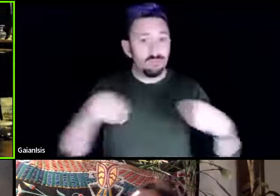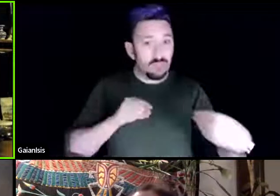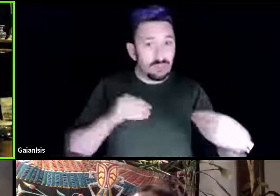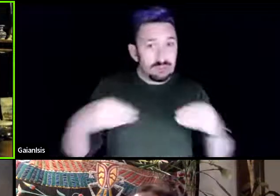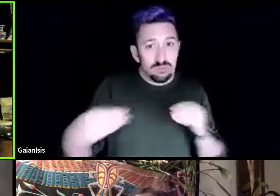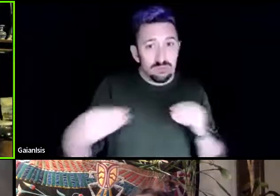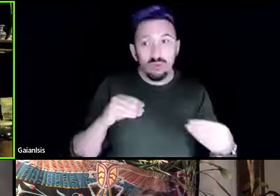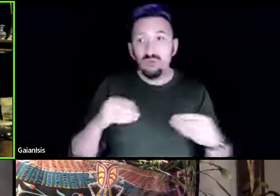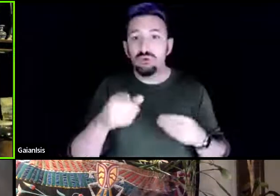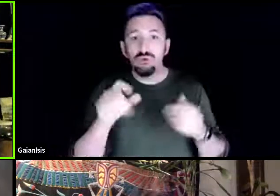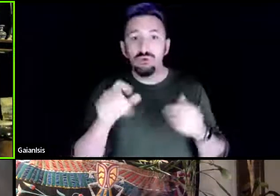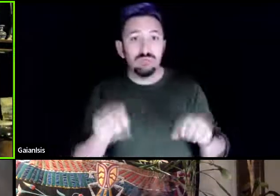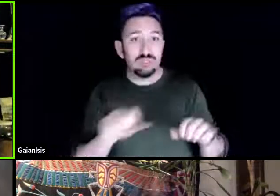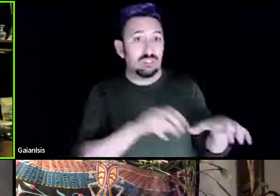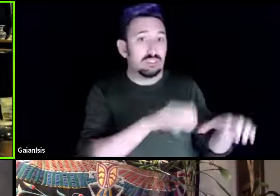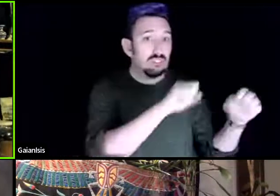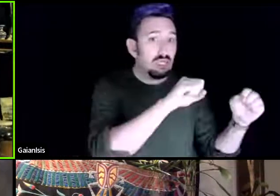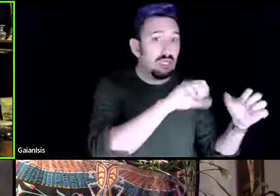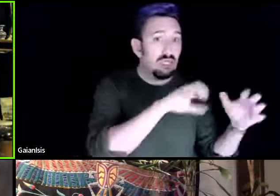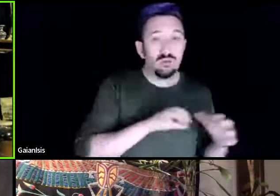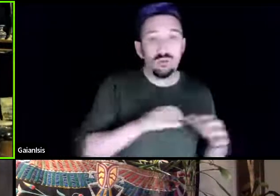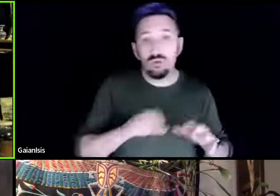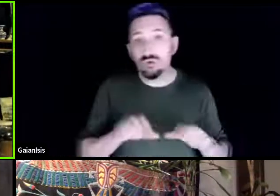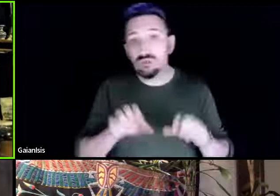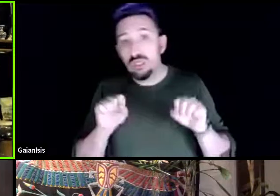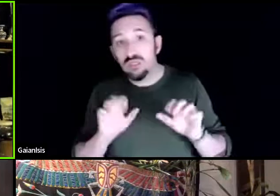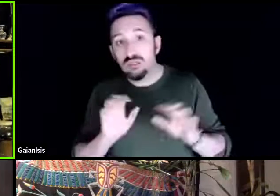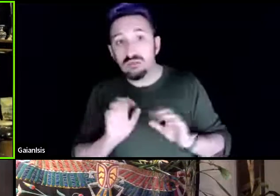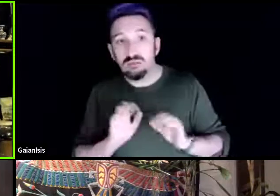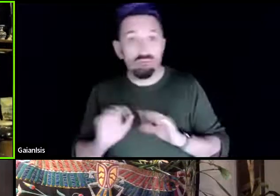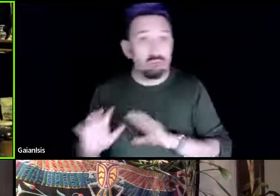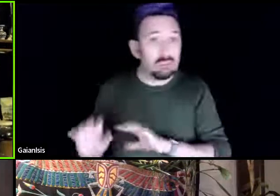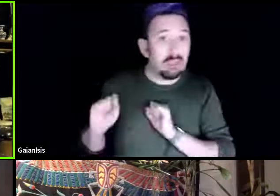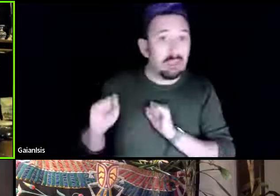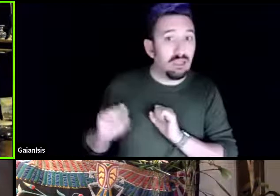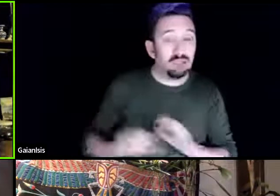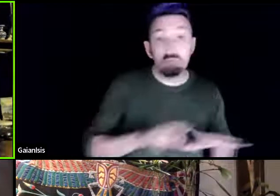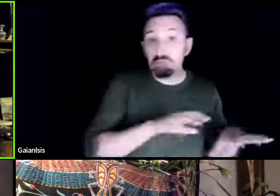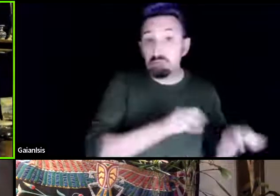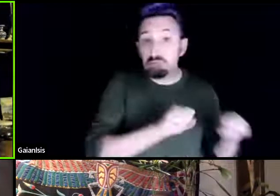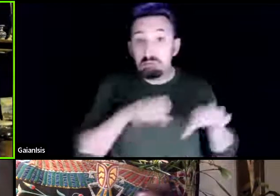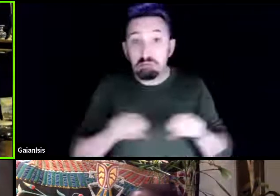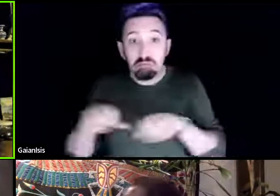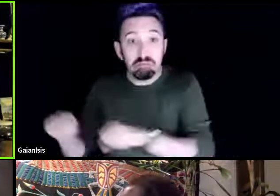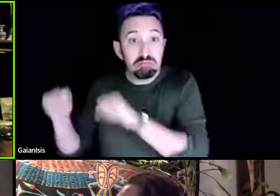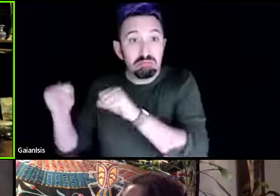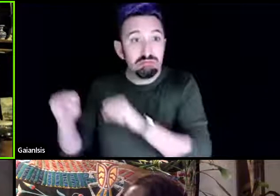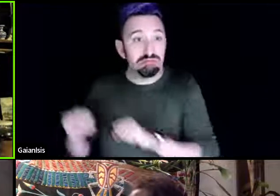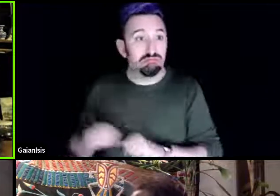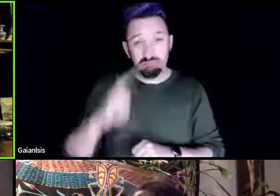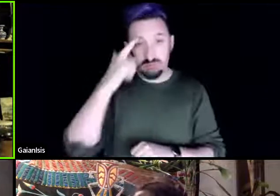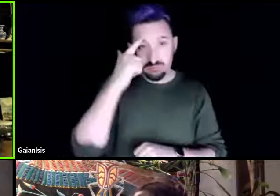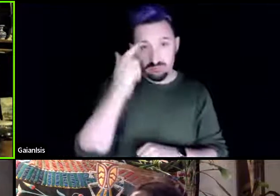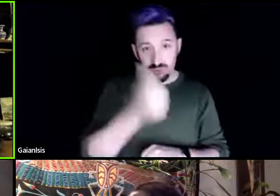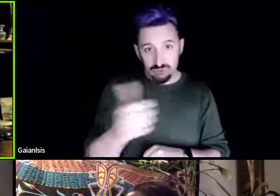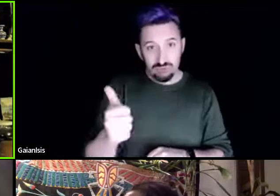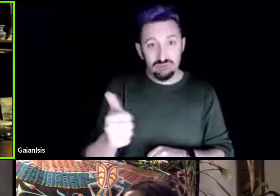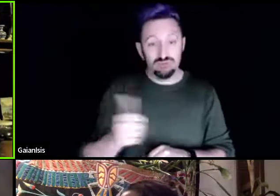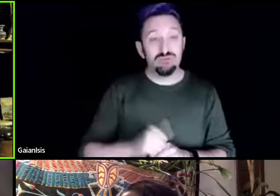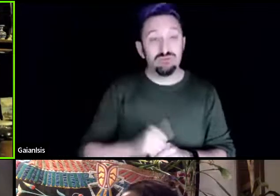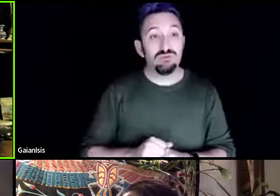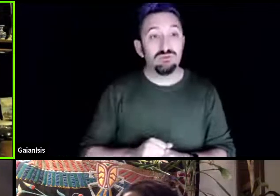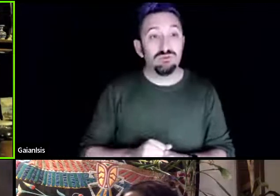one of those modules or you can take all three you can take them as standalone courses or you can take the whole